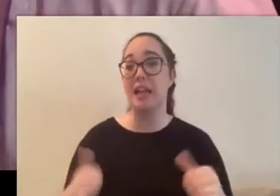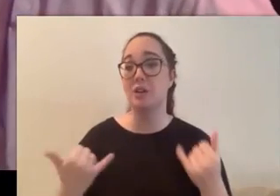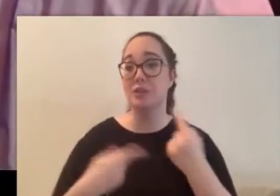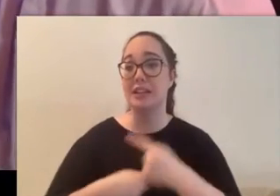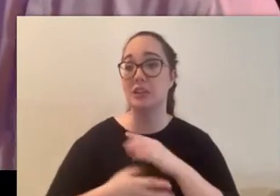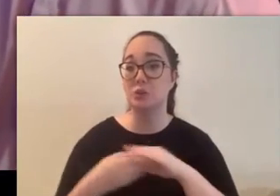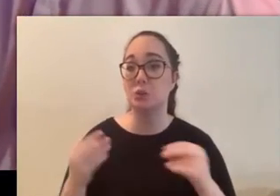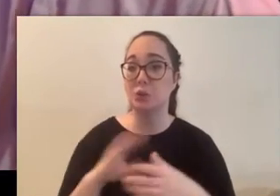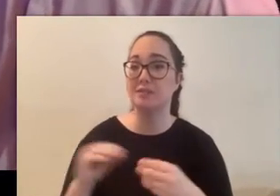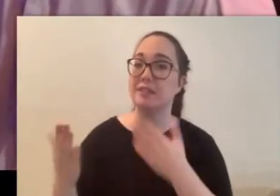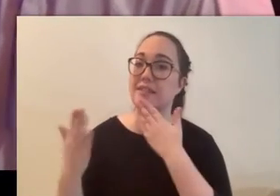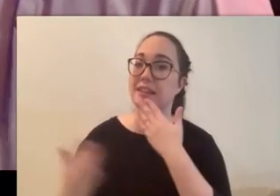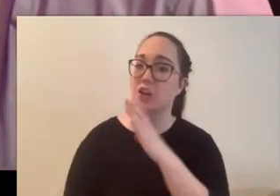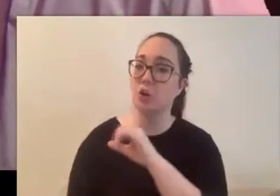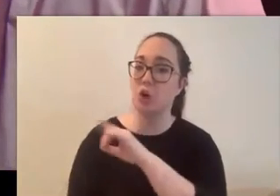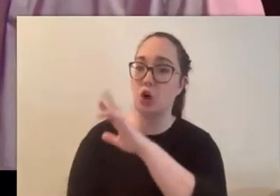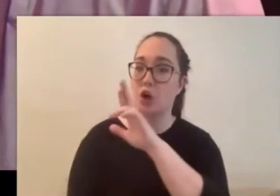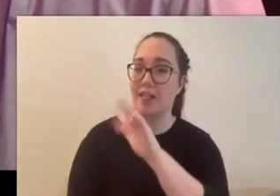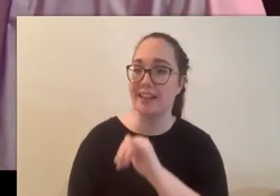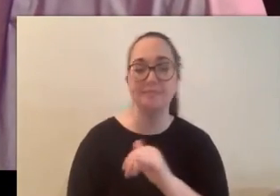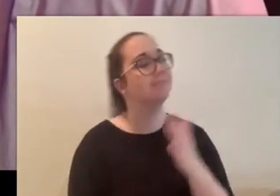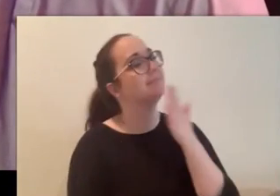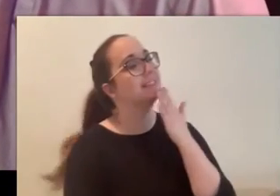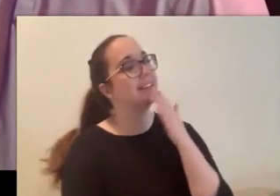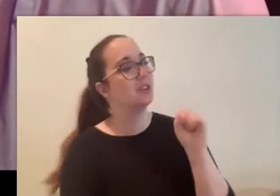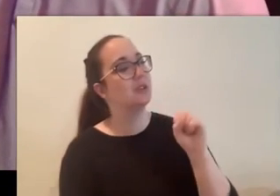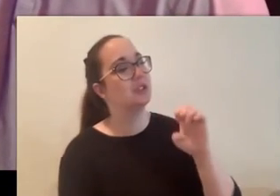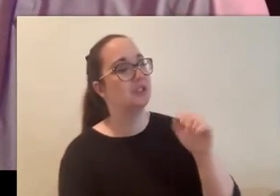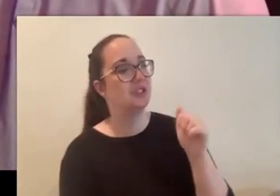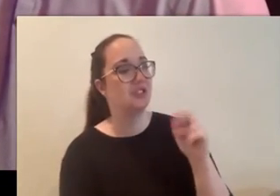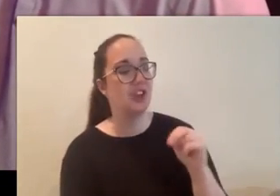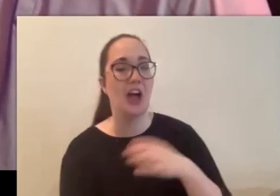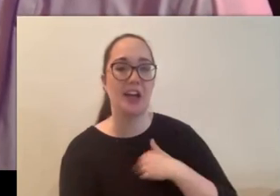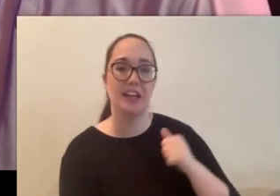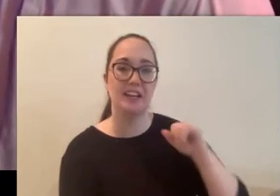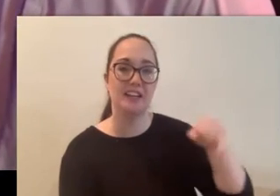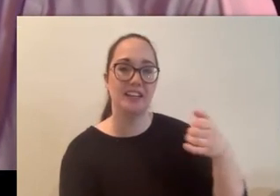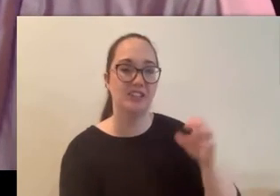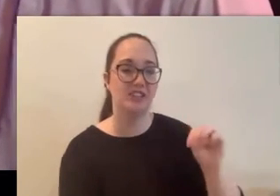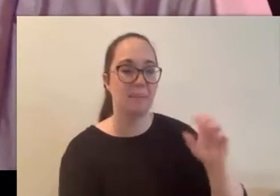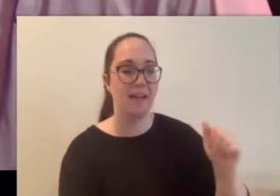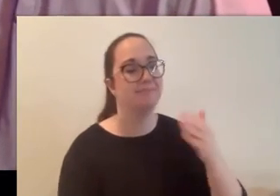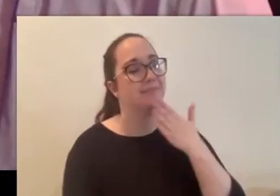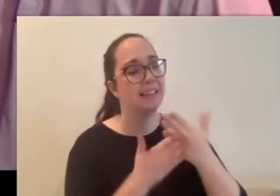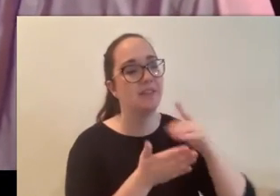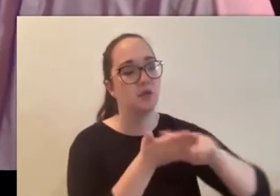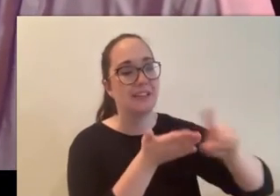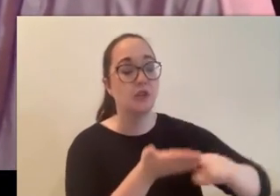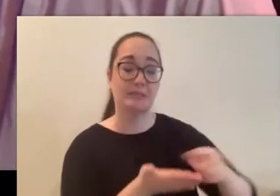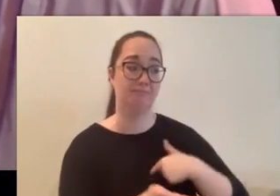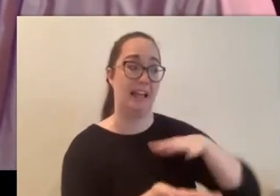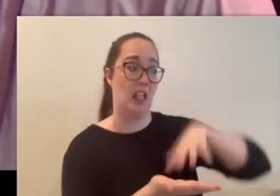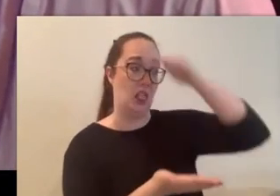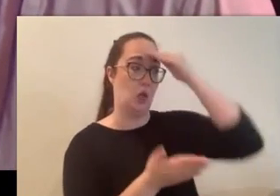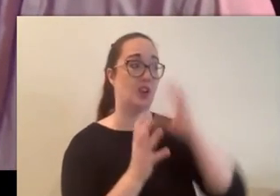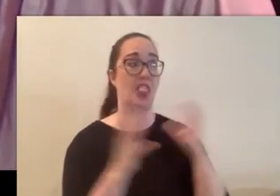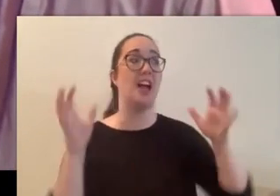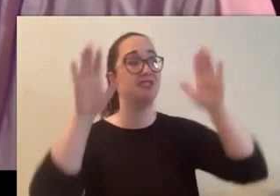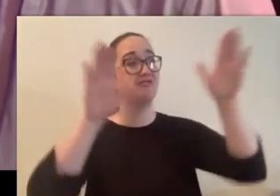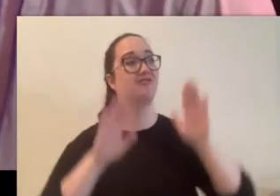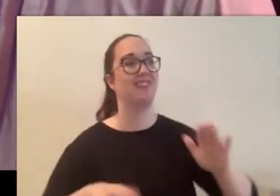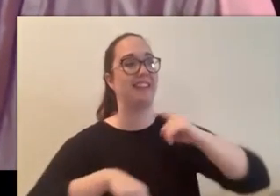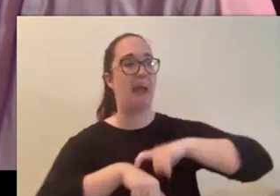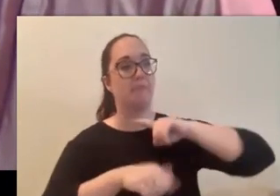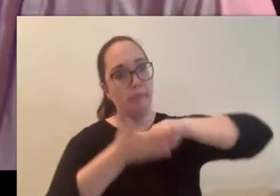carly shout out thank you sean and jimma for suggesting we do this research i learned a lot i had a really great time learning about different evil